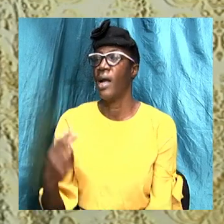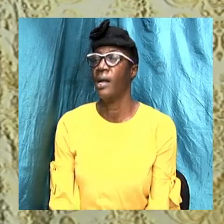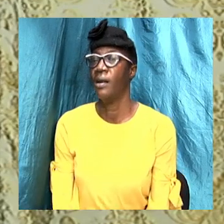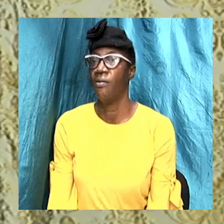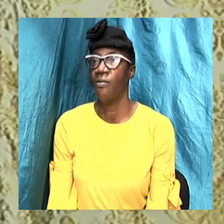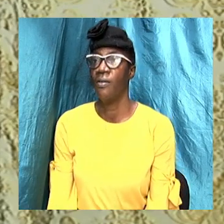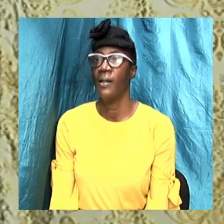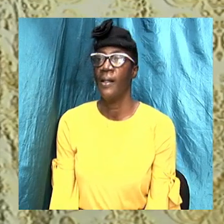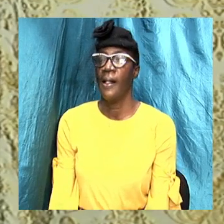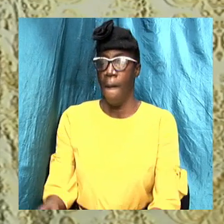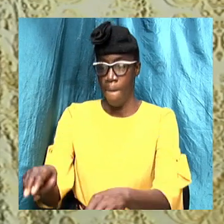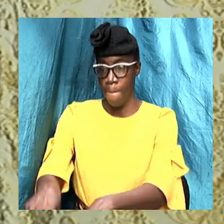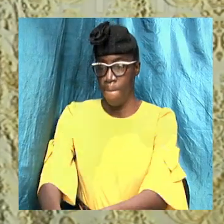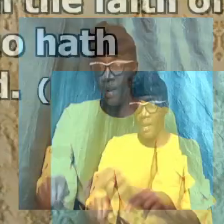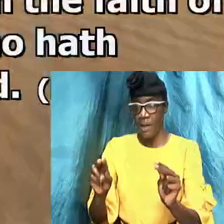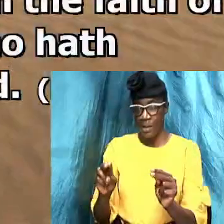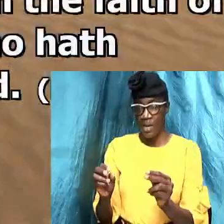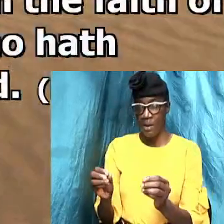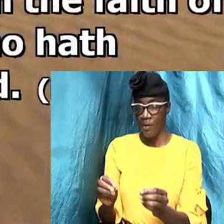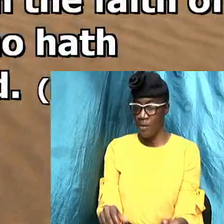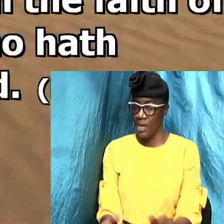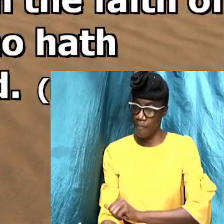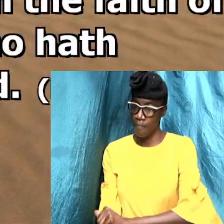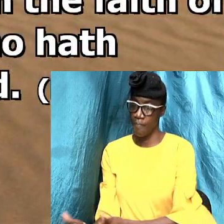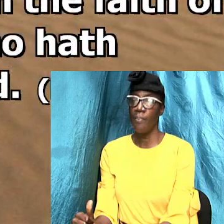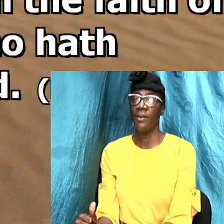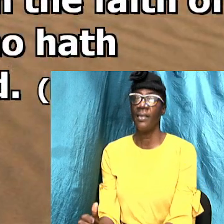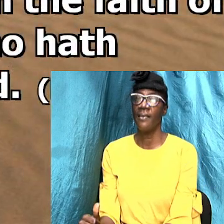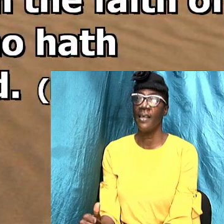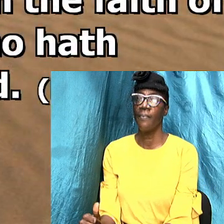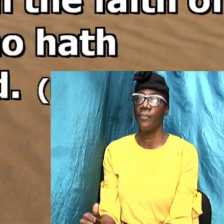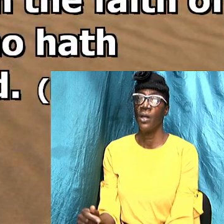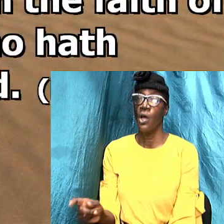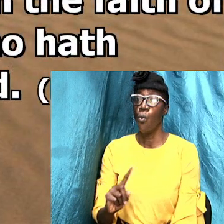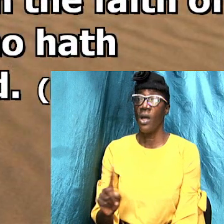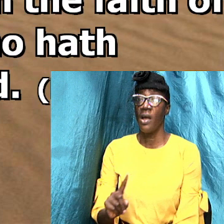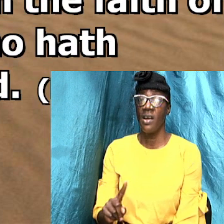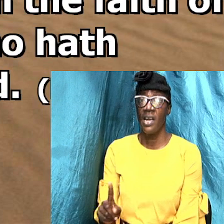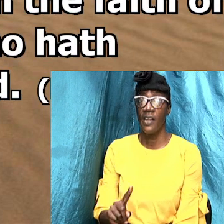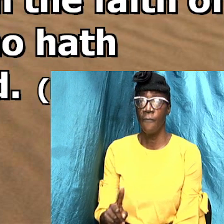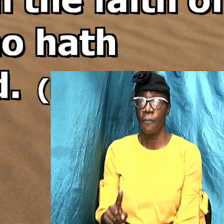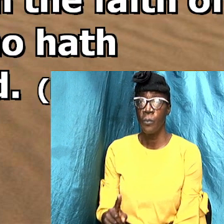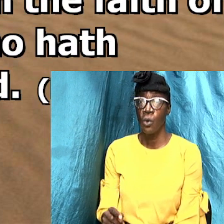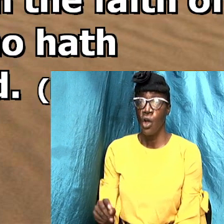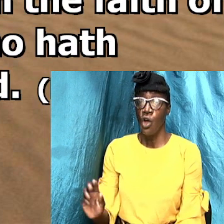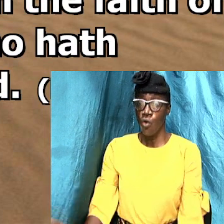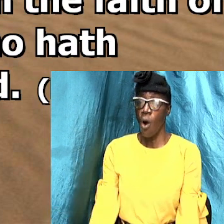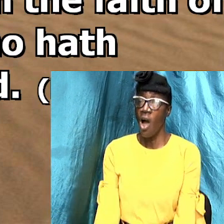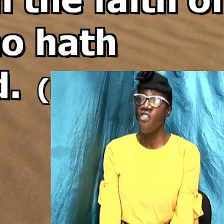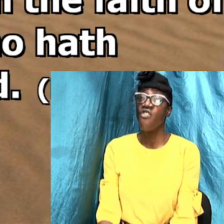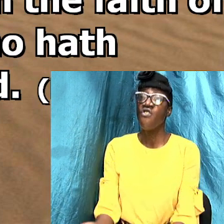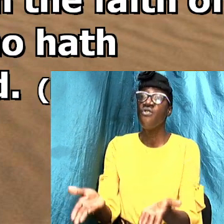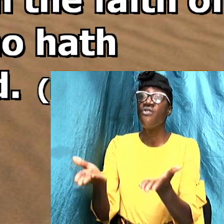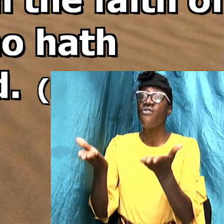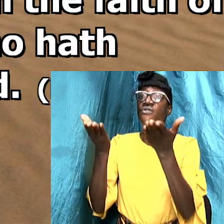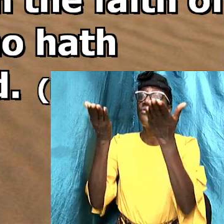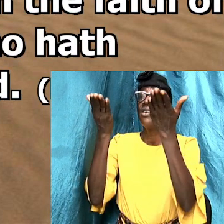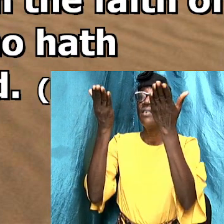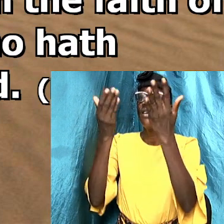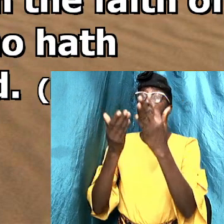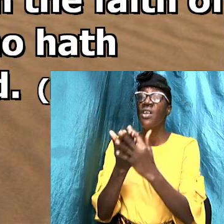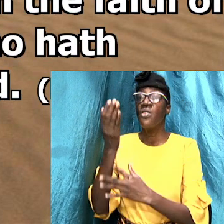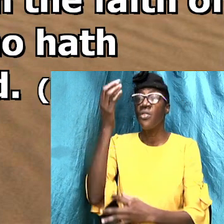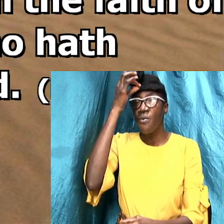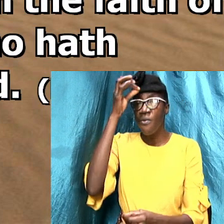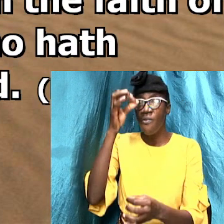buried with him in baptism wherein also he are risen with him through